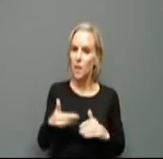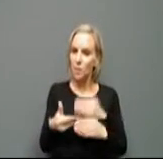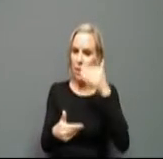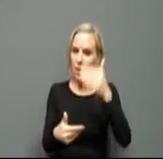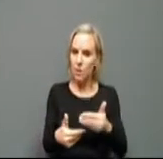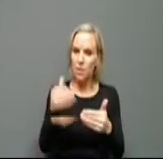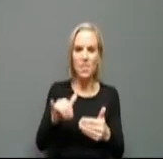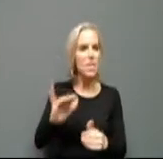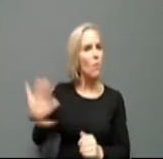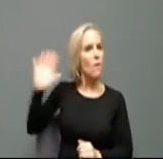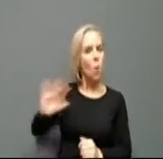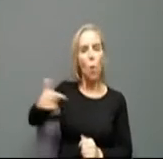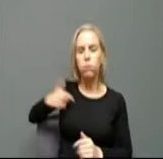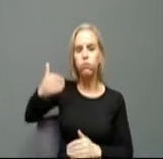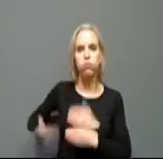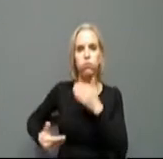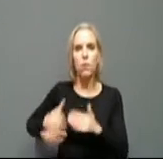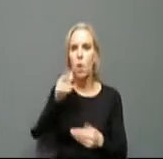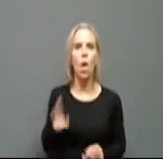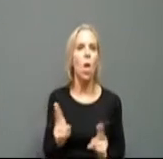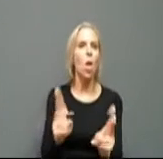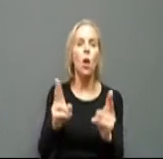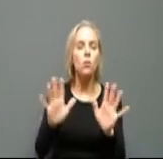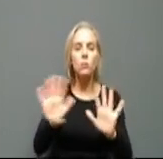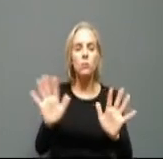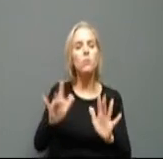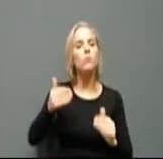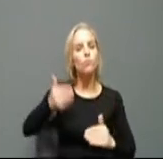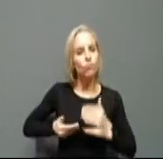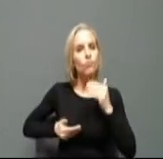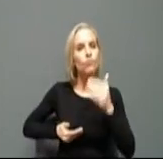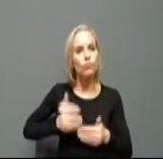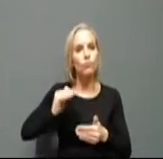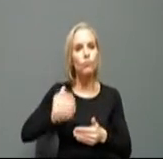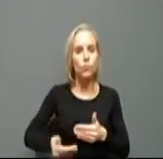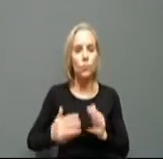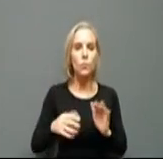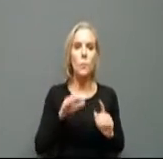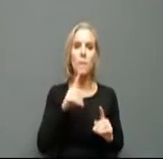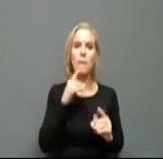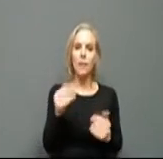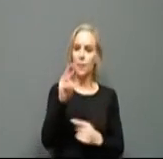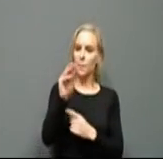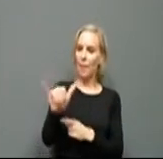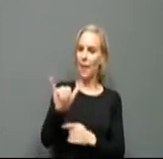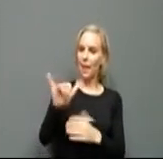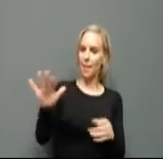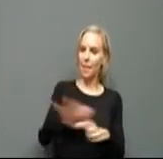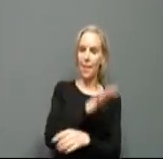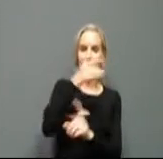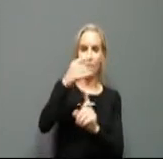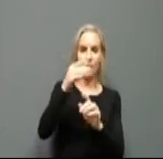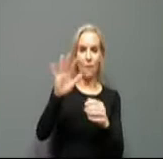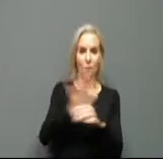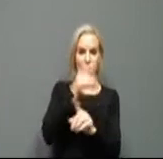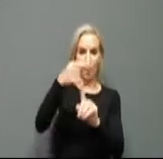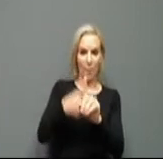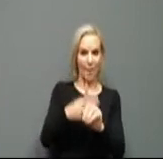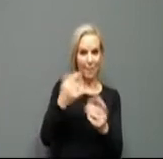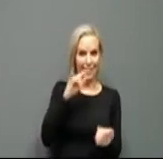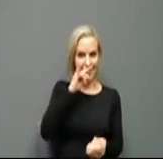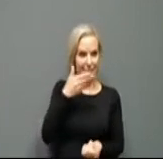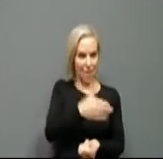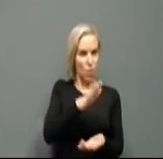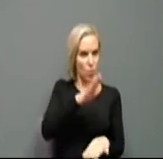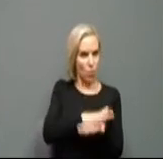done it. First May is incredibly important. It's the last full month our kids are in school and